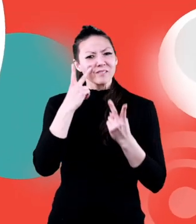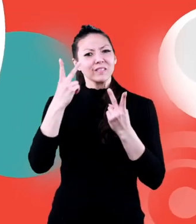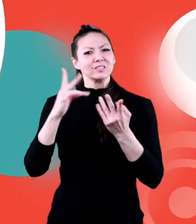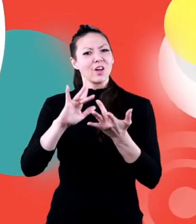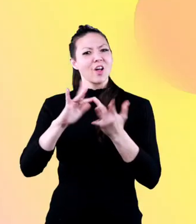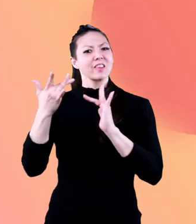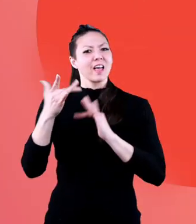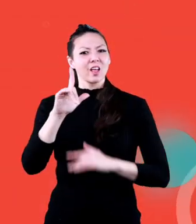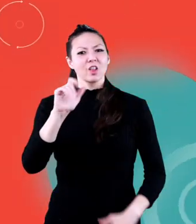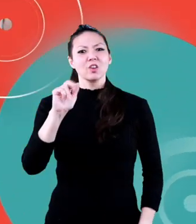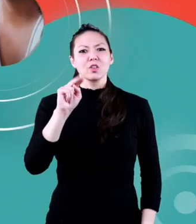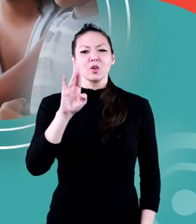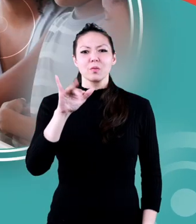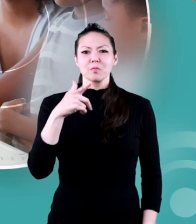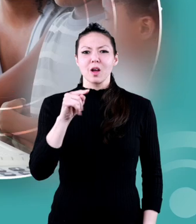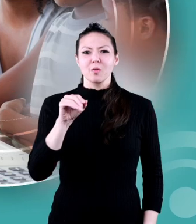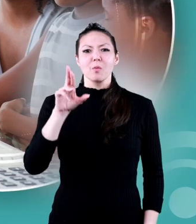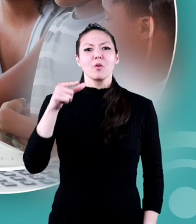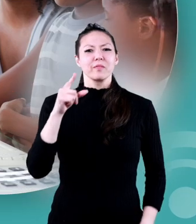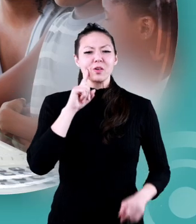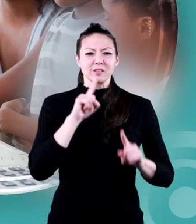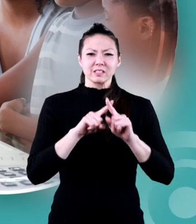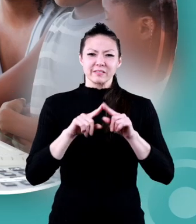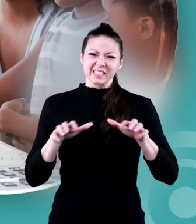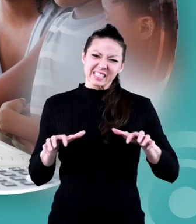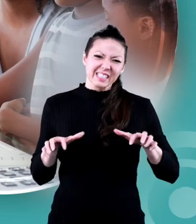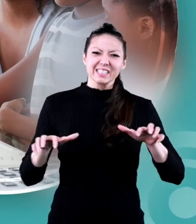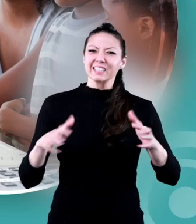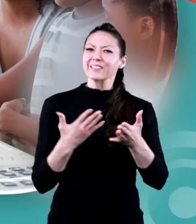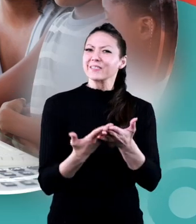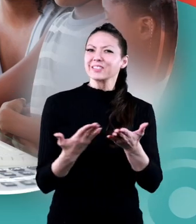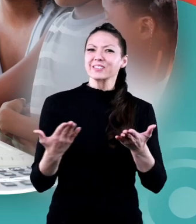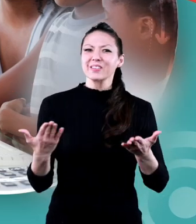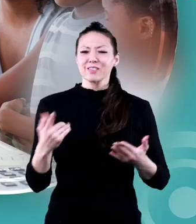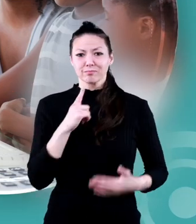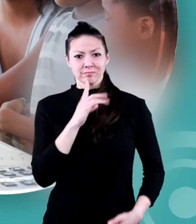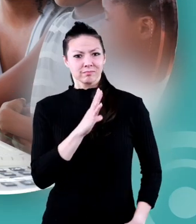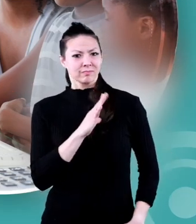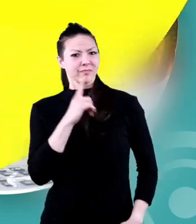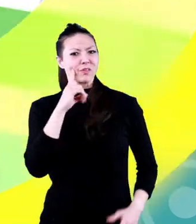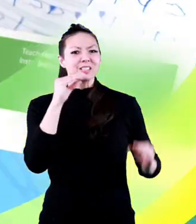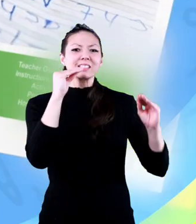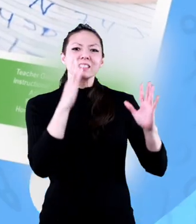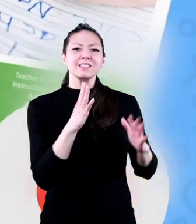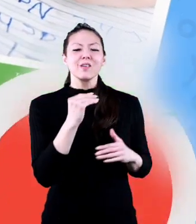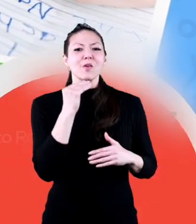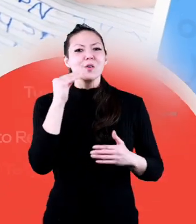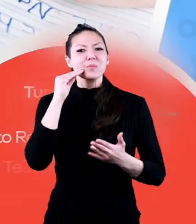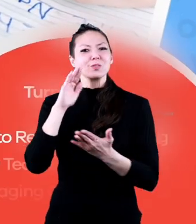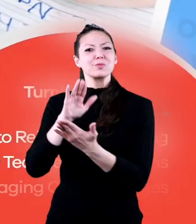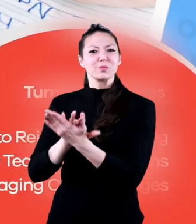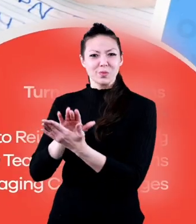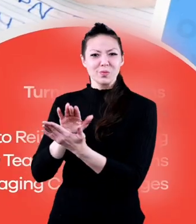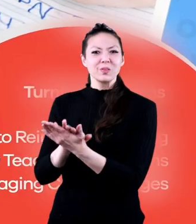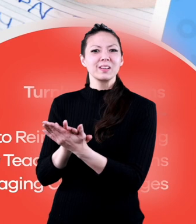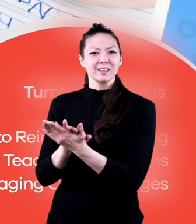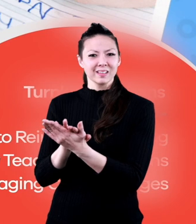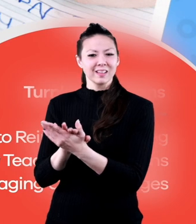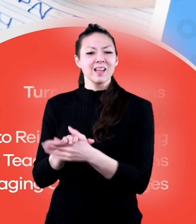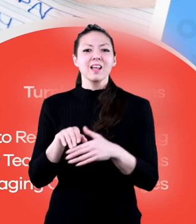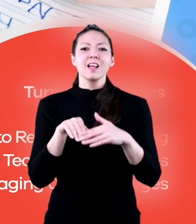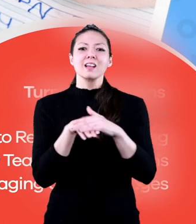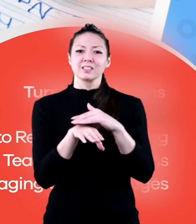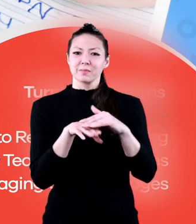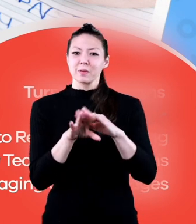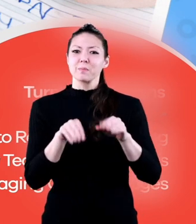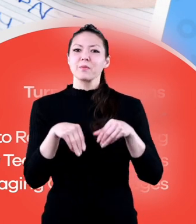Visit us at learnbright.org for thousands of free resources and turnkey solutions for teachers